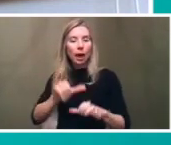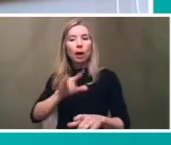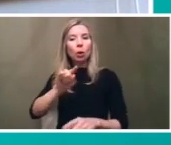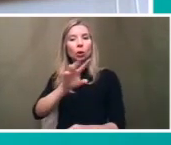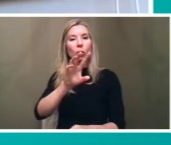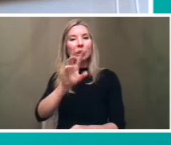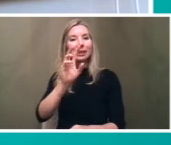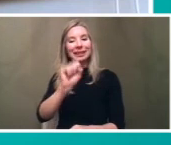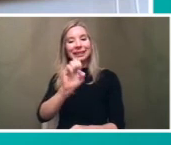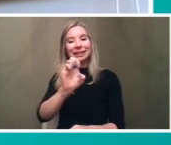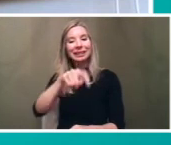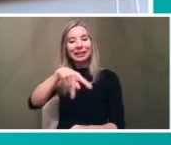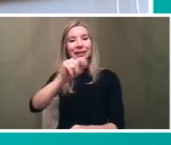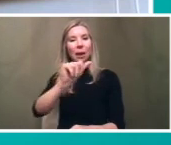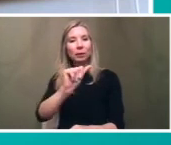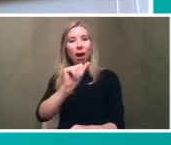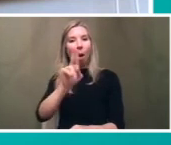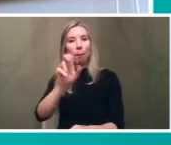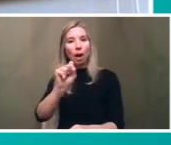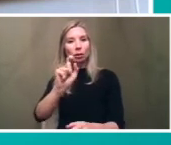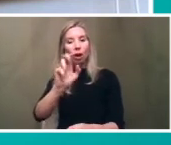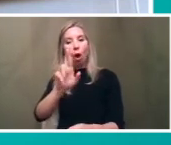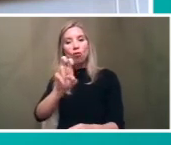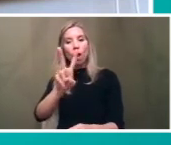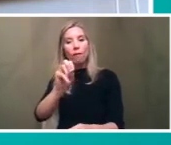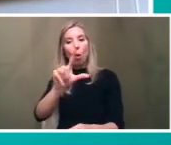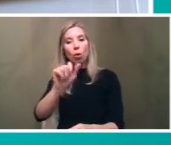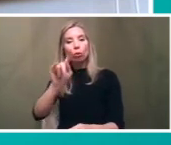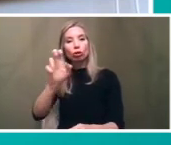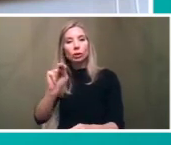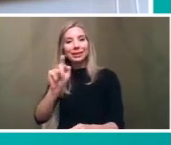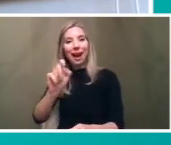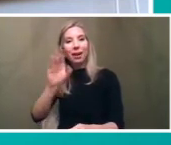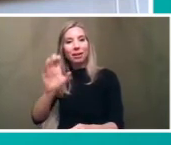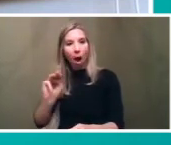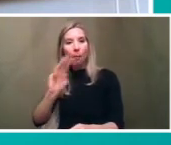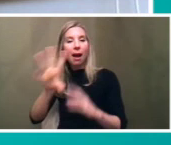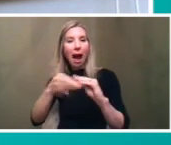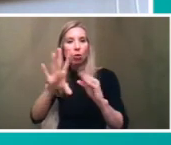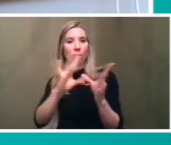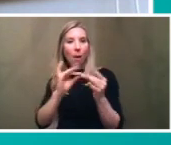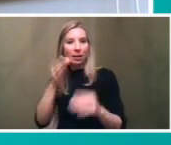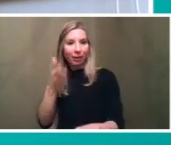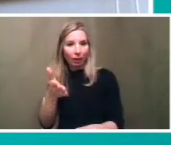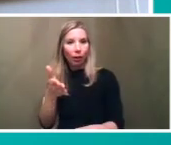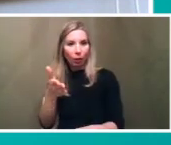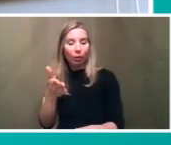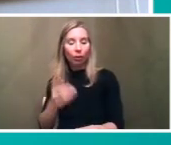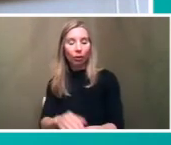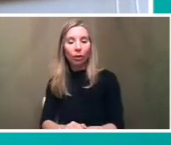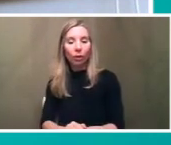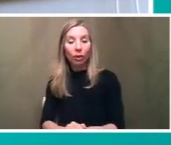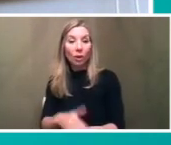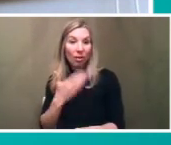septabusrevolution.com and um add your um add your comments uh there so um thank